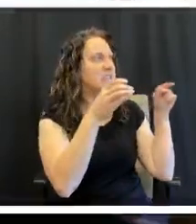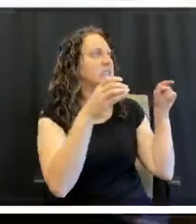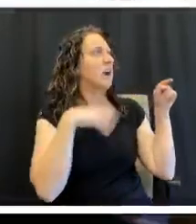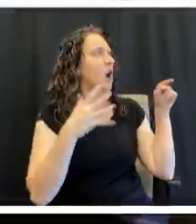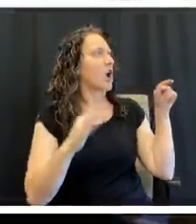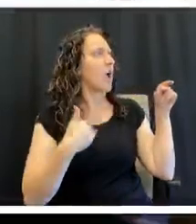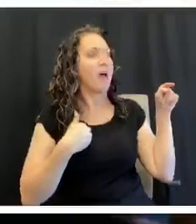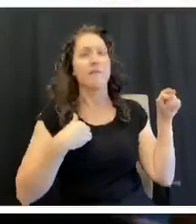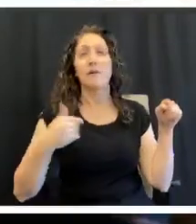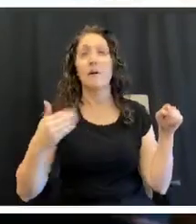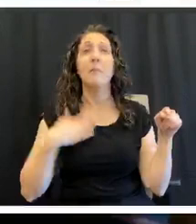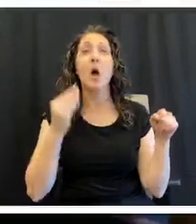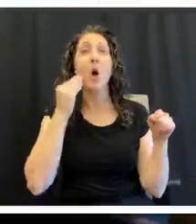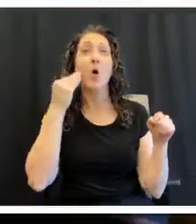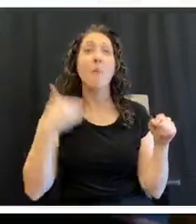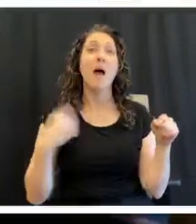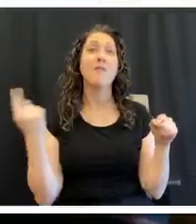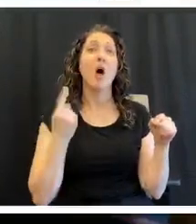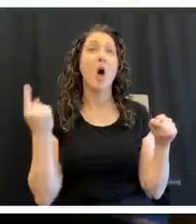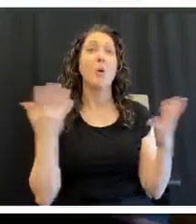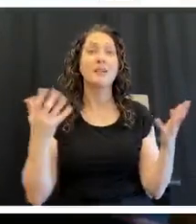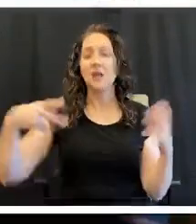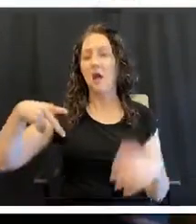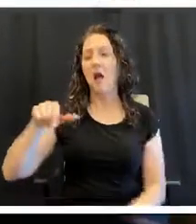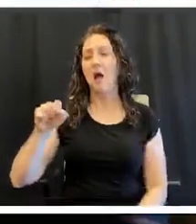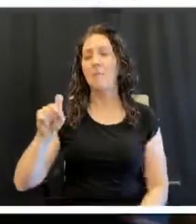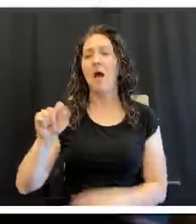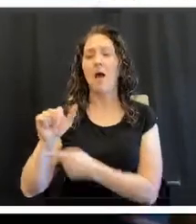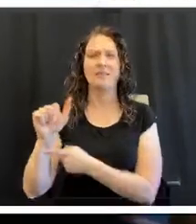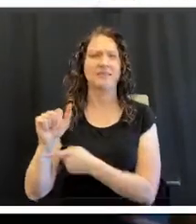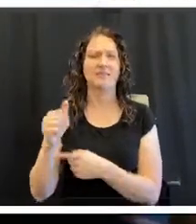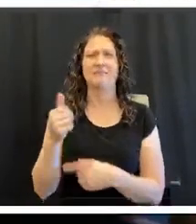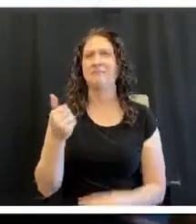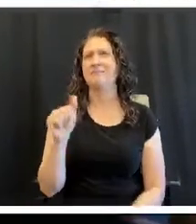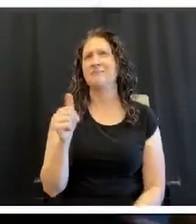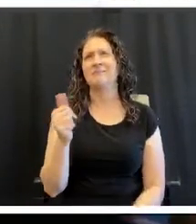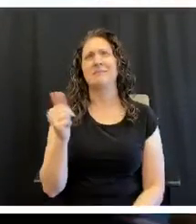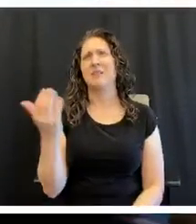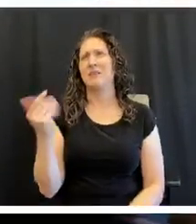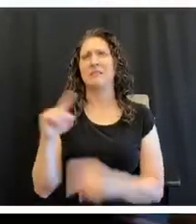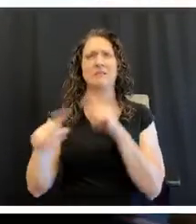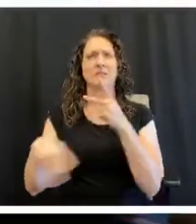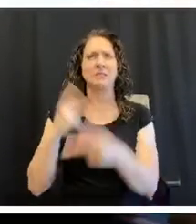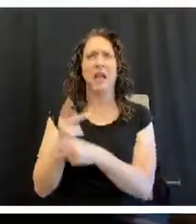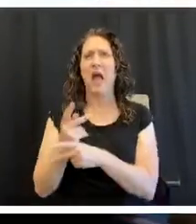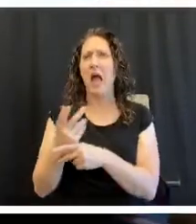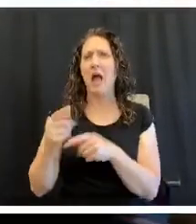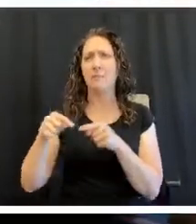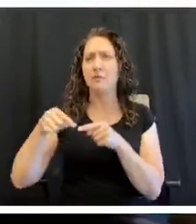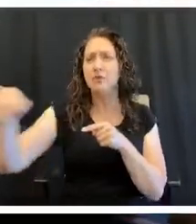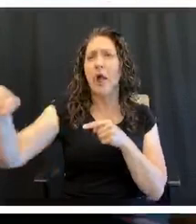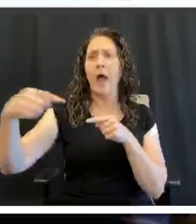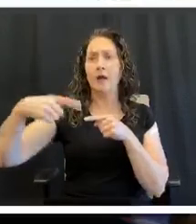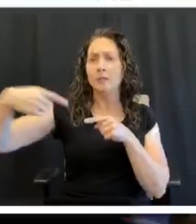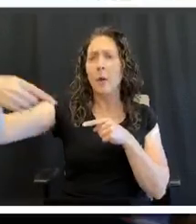We've got pasta. We've got probably 10, 15 different types of pasta. And we always seem to get more pasta.